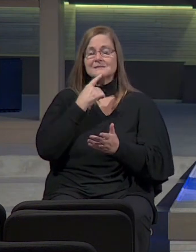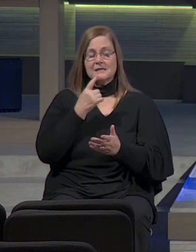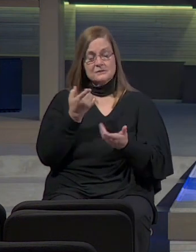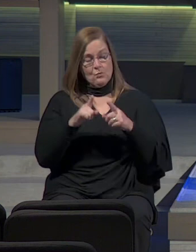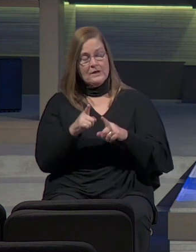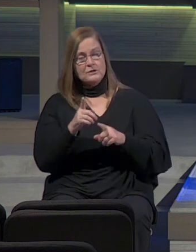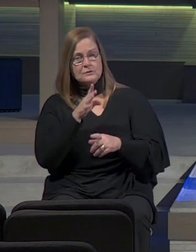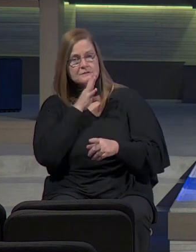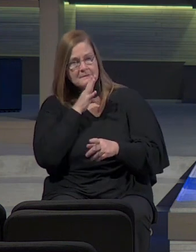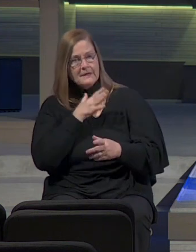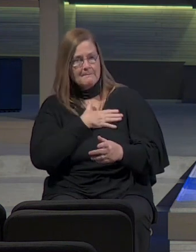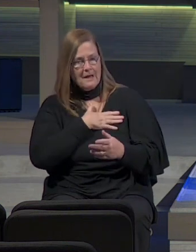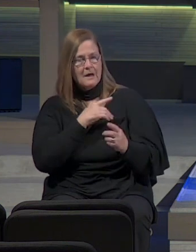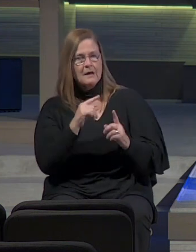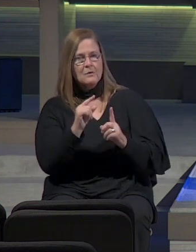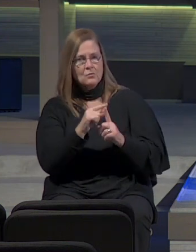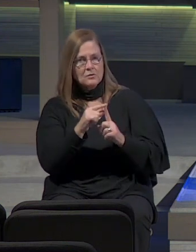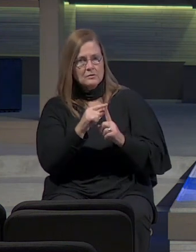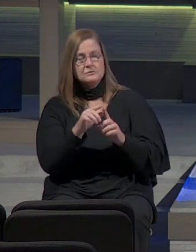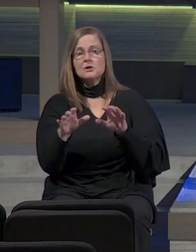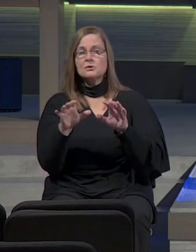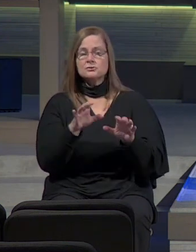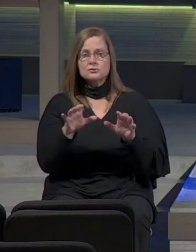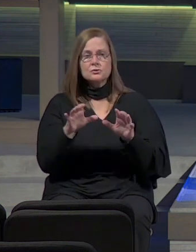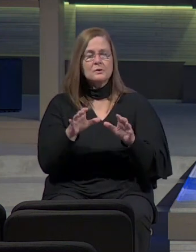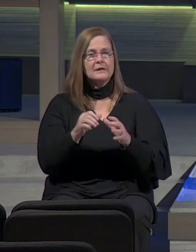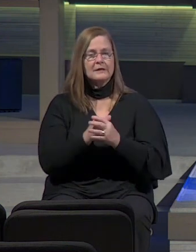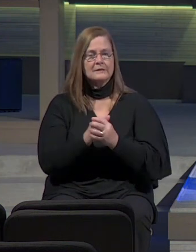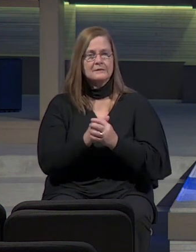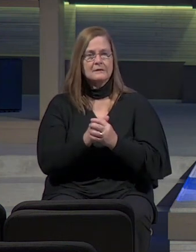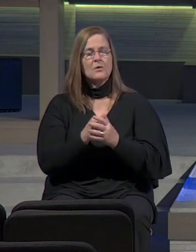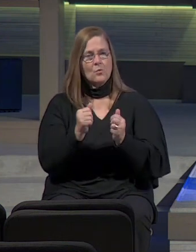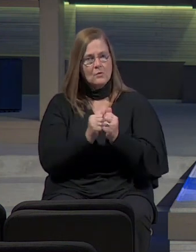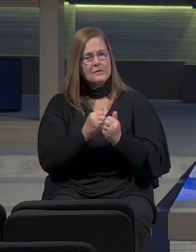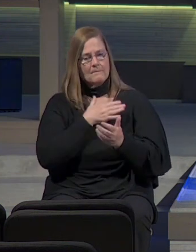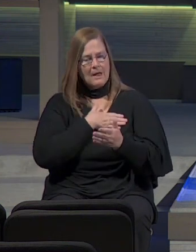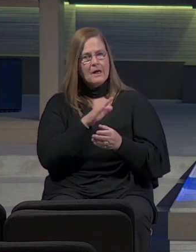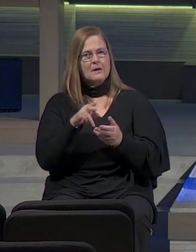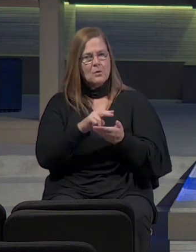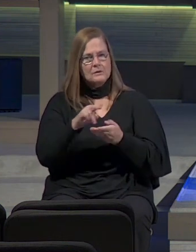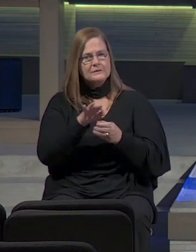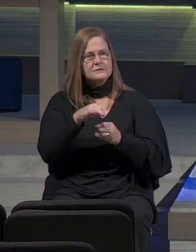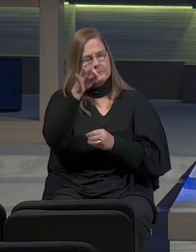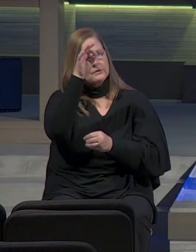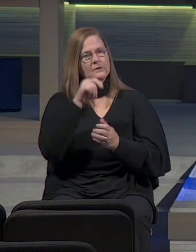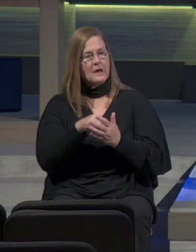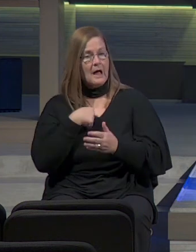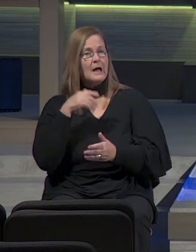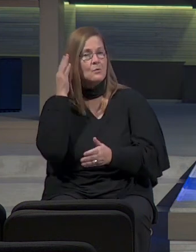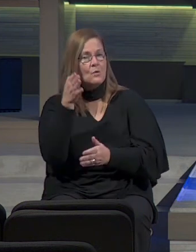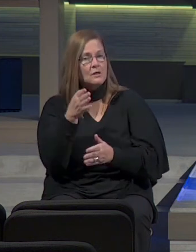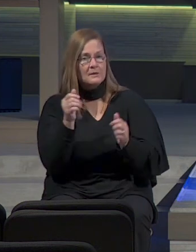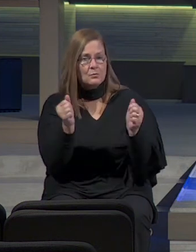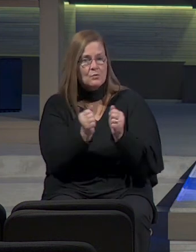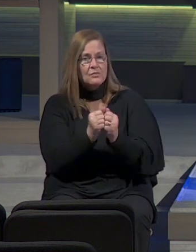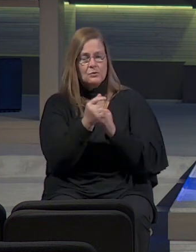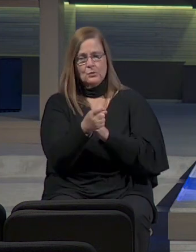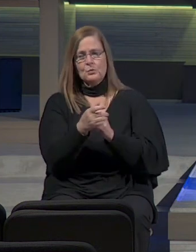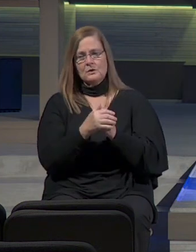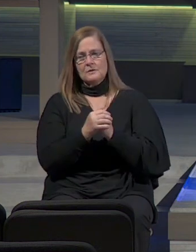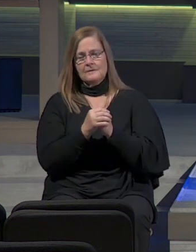doing it in the strength and guidance of my spirit, I am still going to be with you.